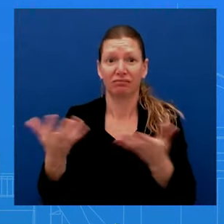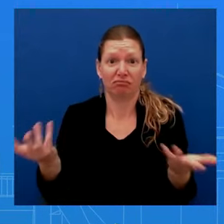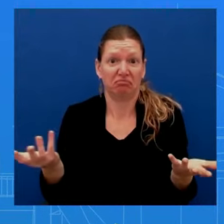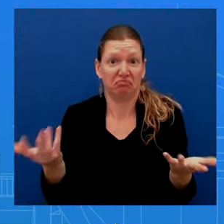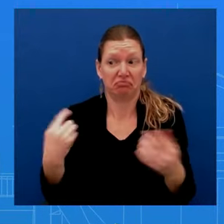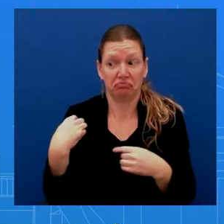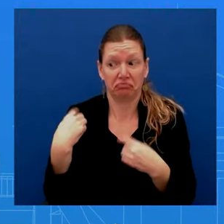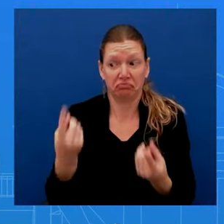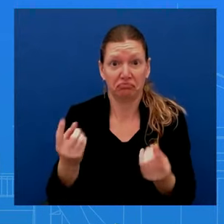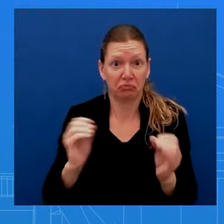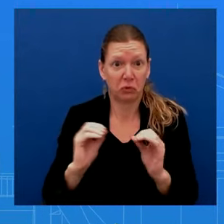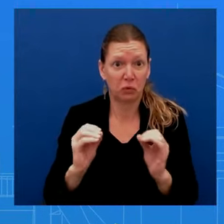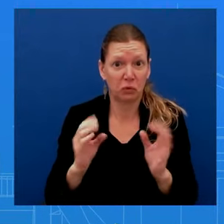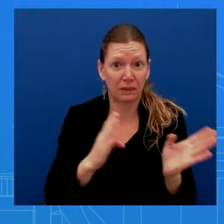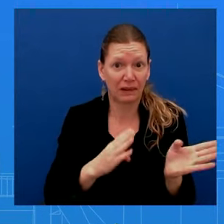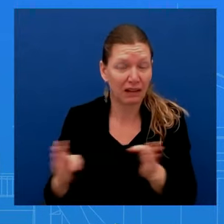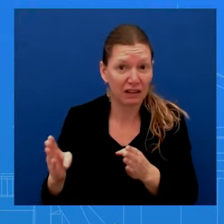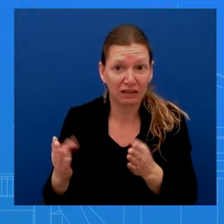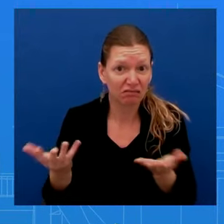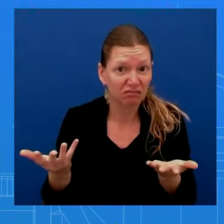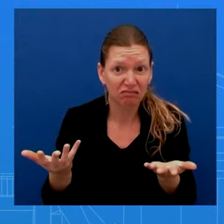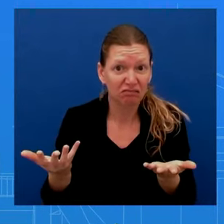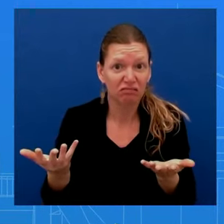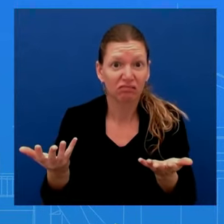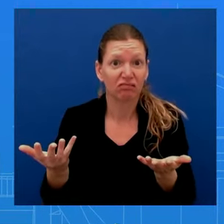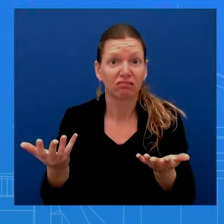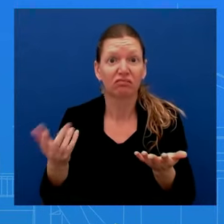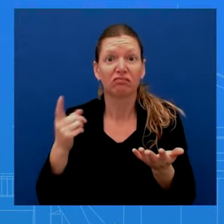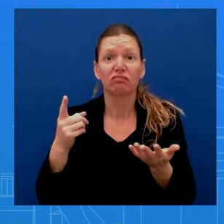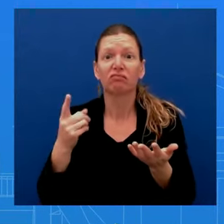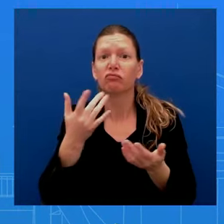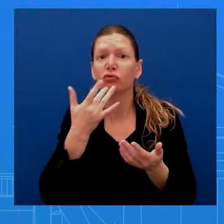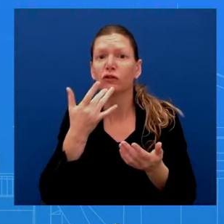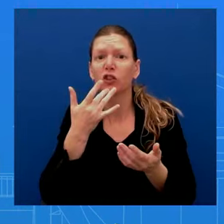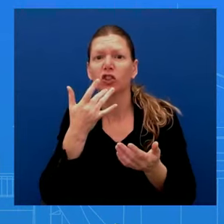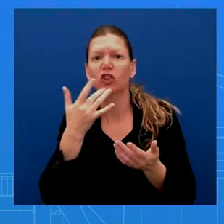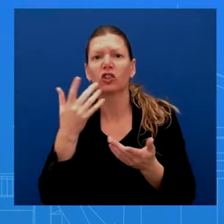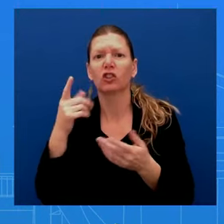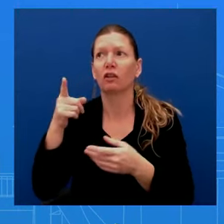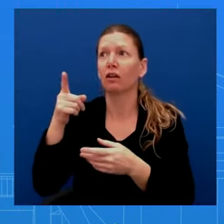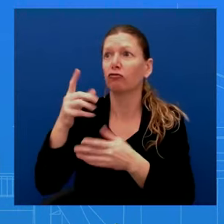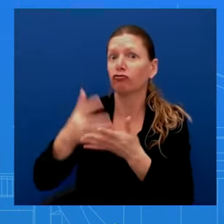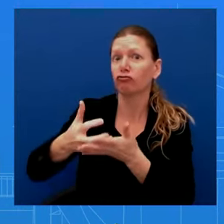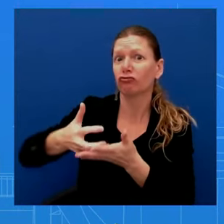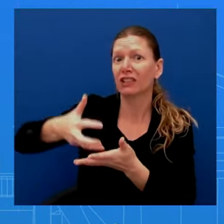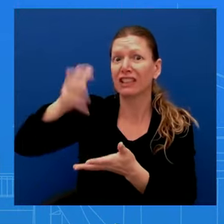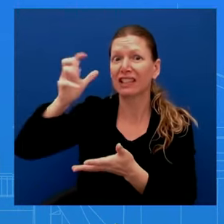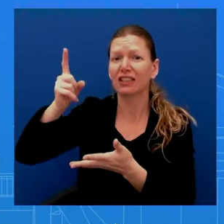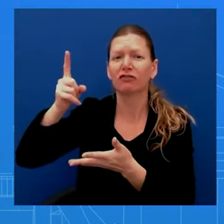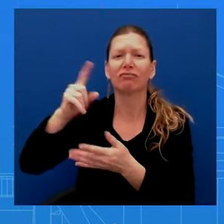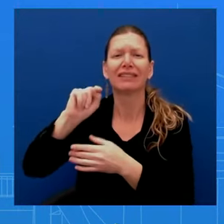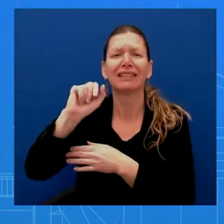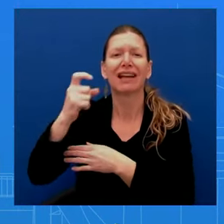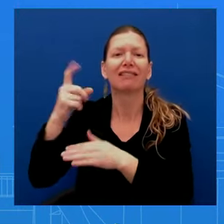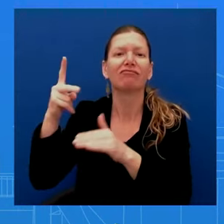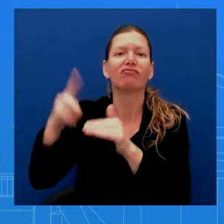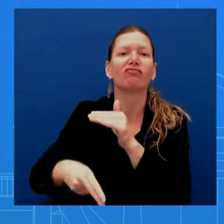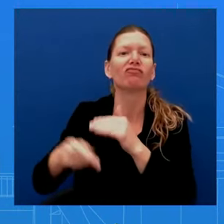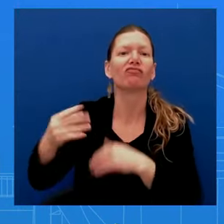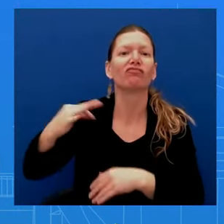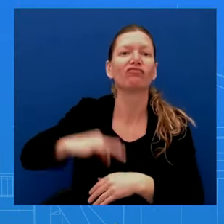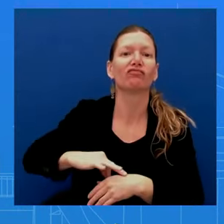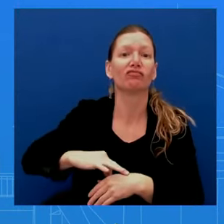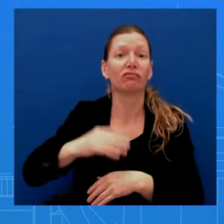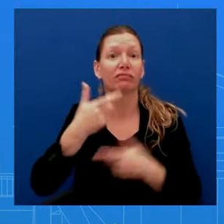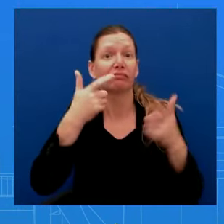wealthiest Americans and large corporations. So with that, I'm happy to take a few questions. The Okay. All right.